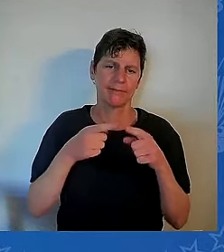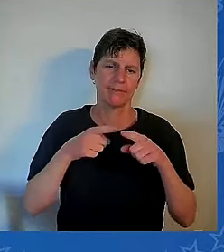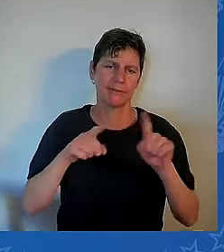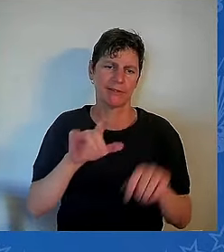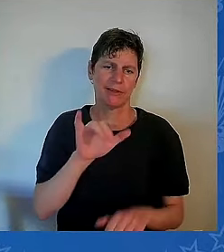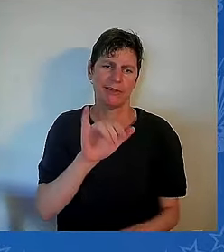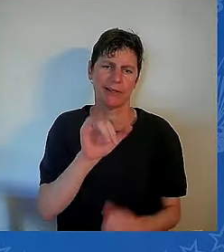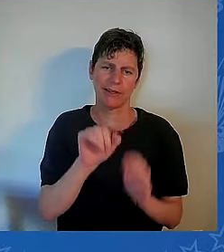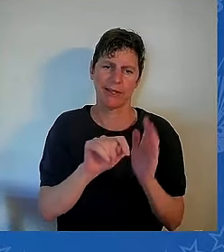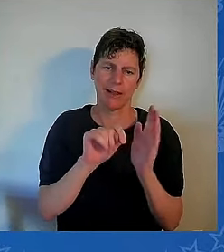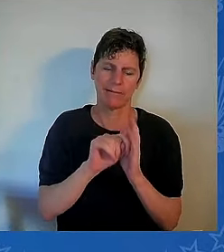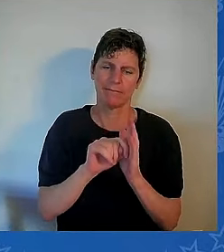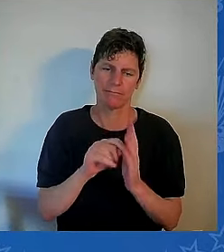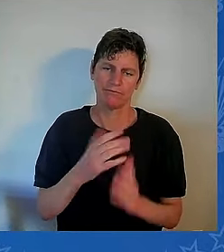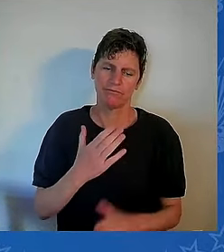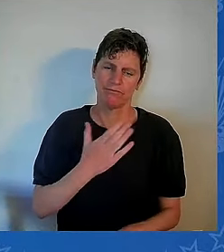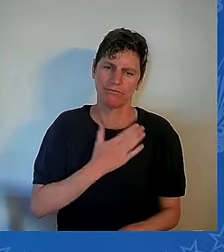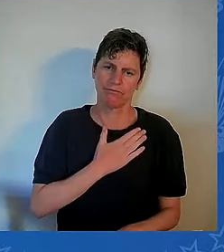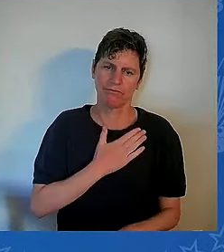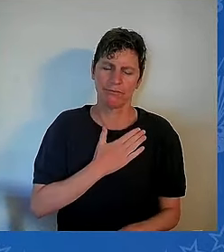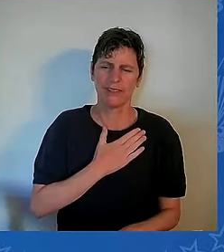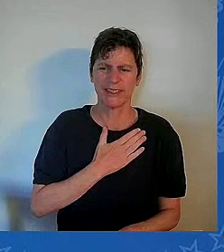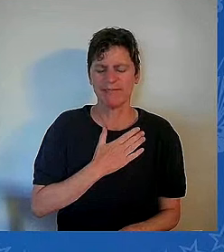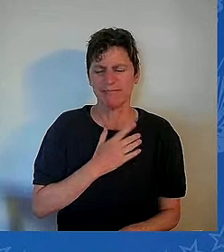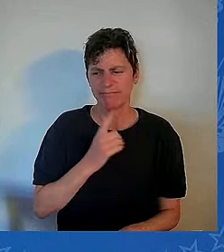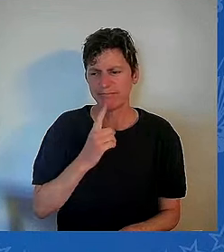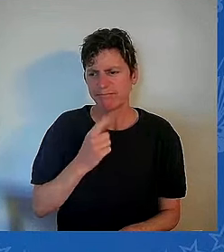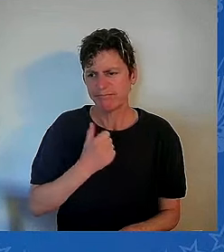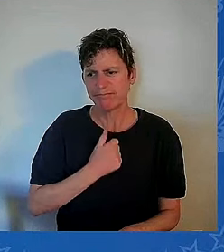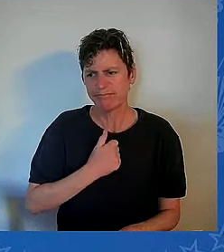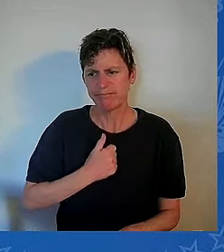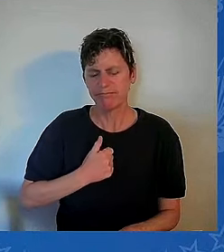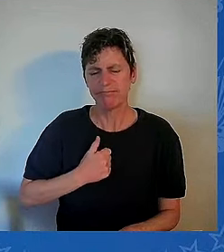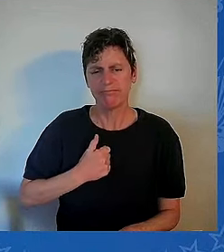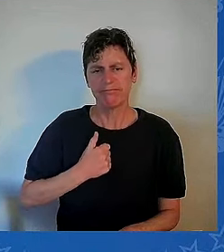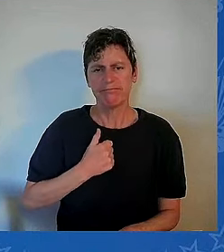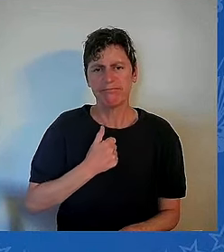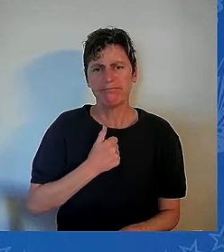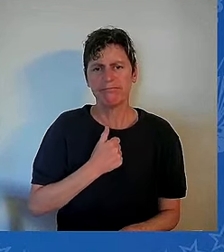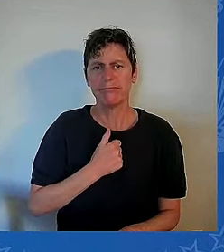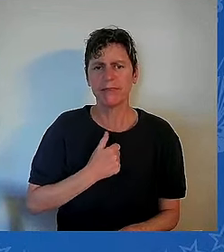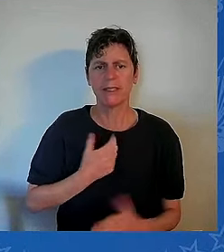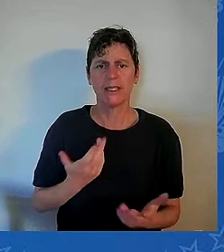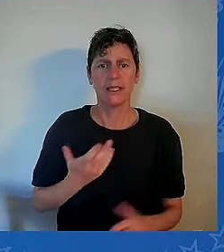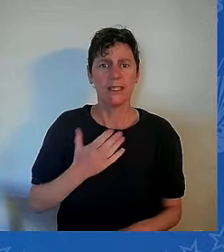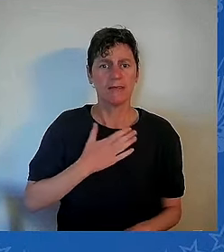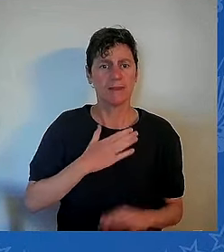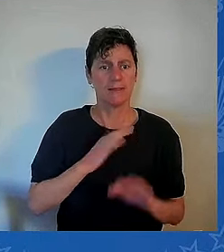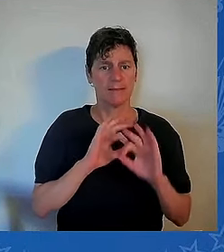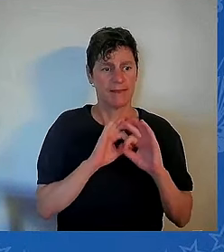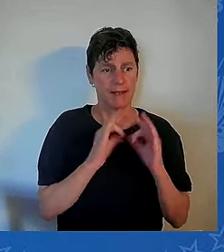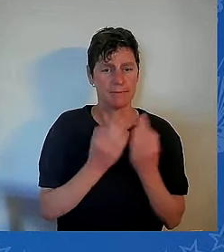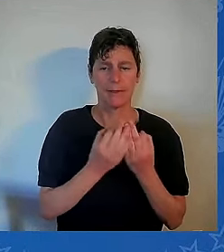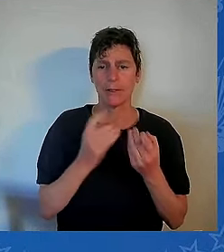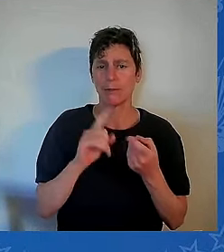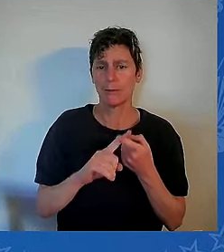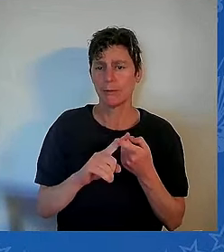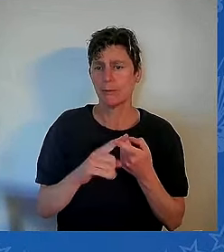So, from the Biden family to the Kennedy family, the hymn that's very close to our heart,